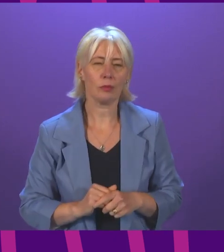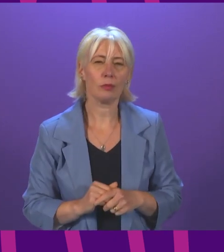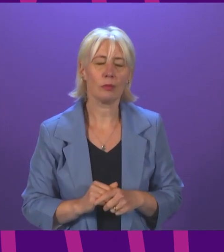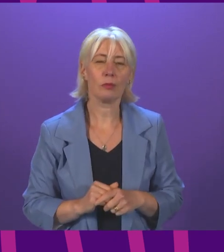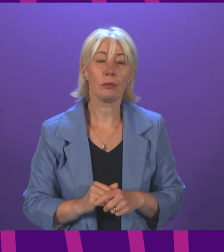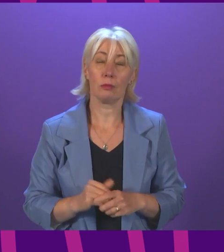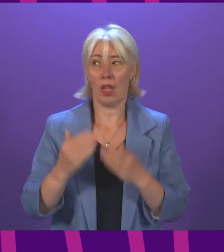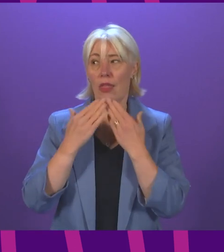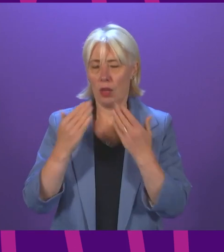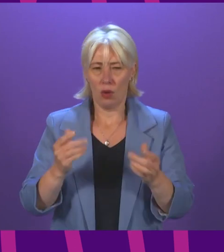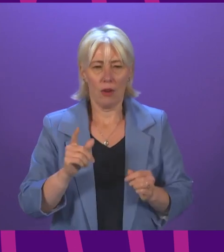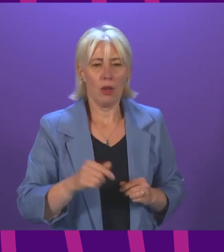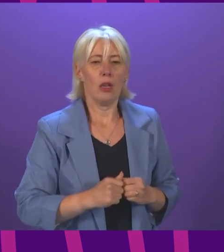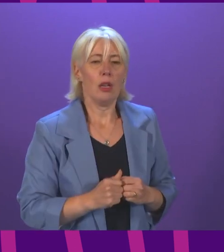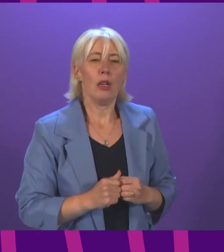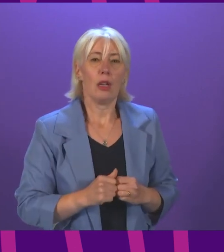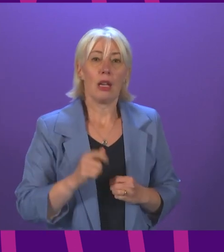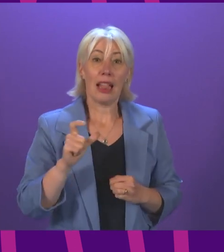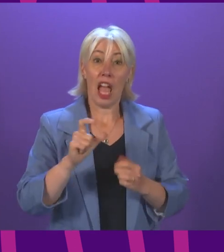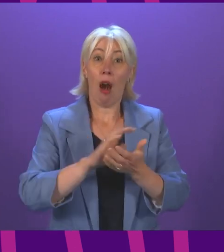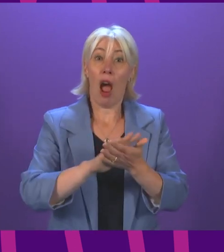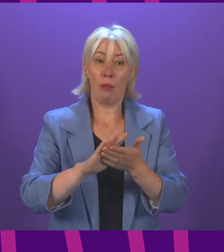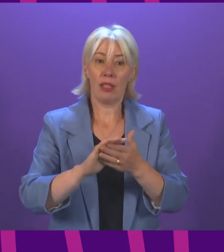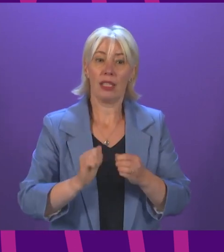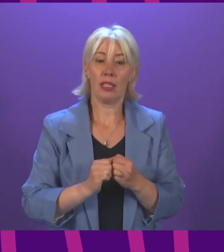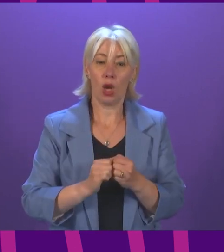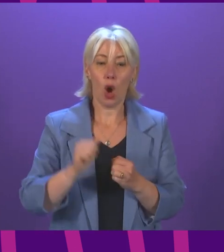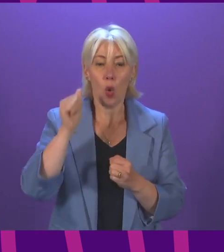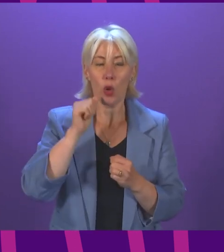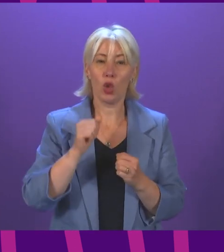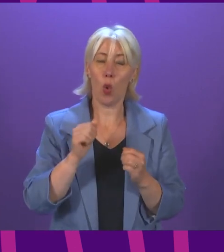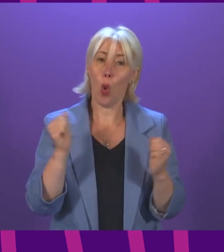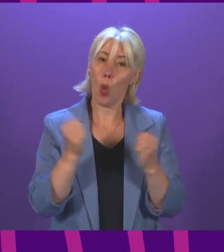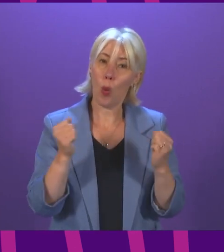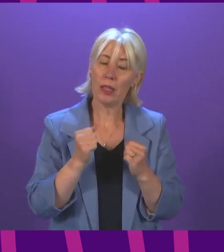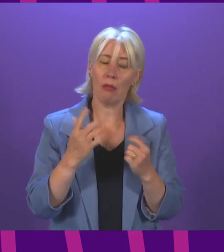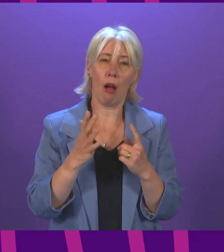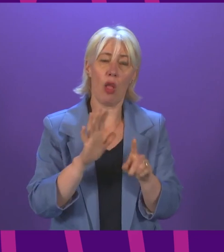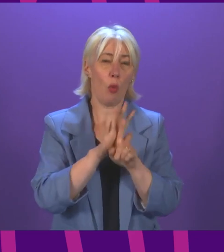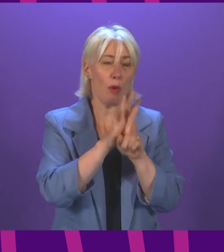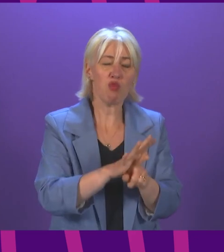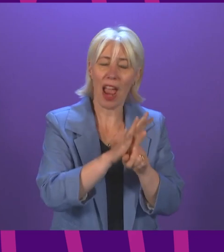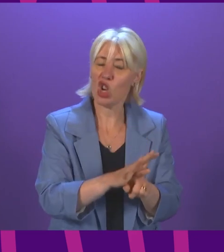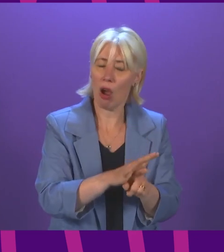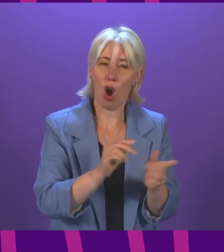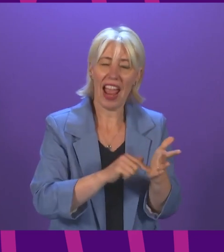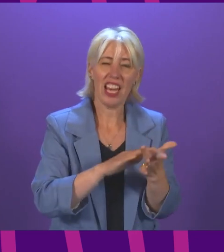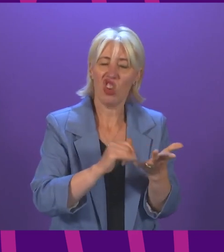Thank you, Presidenting Officer. Cabinet Secretary, we know that winter pressures on the NHS exist at all times,